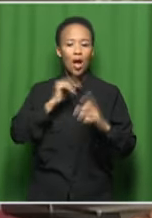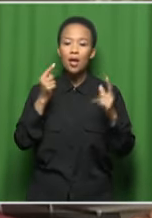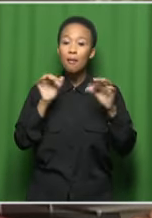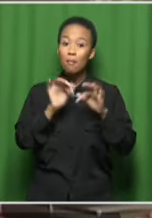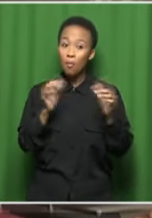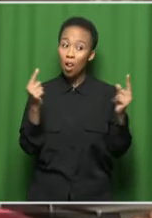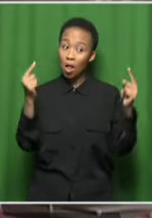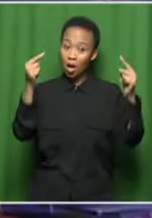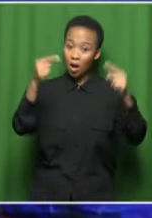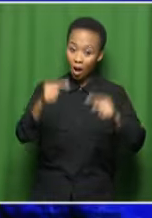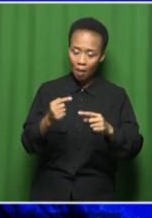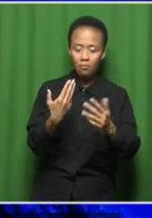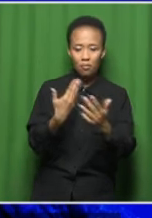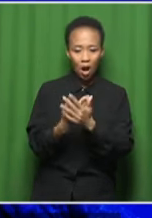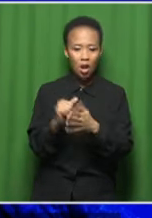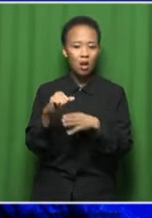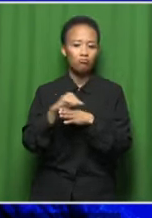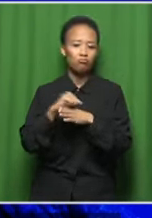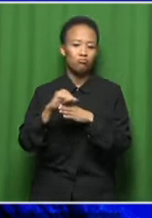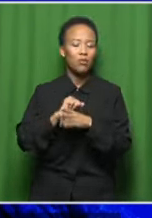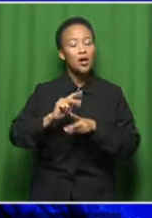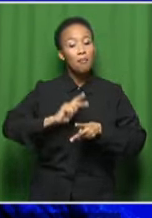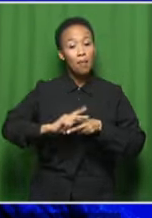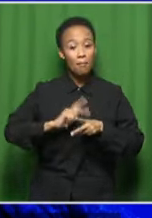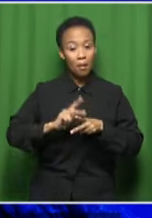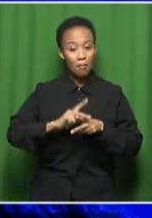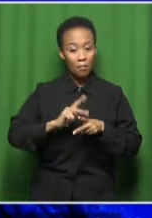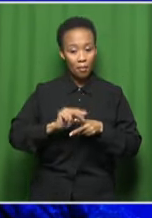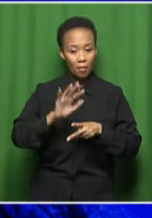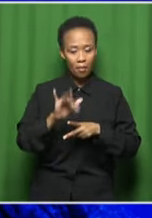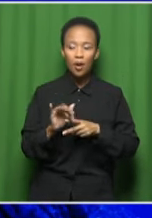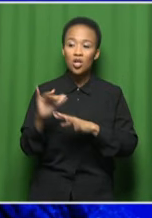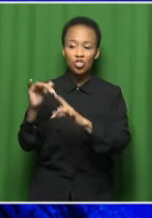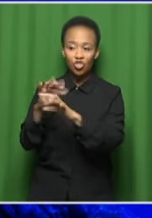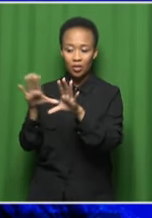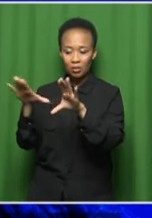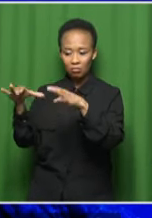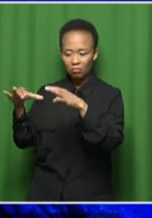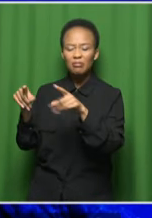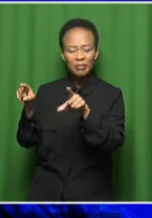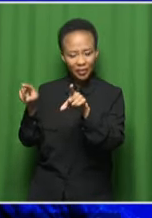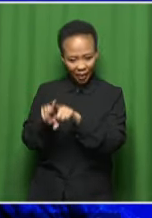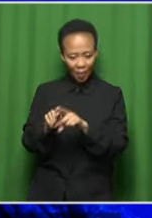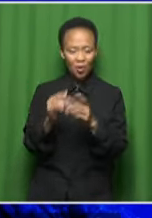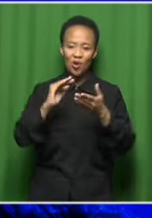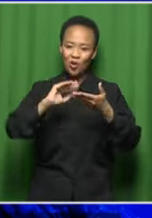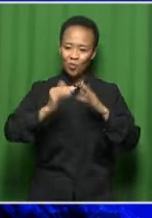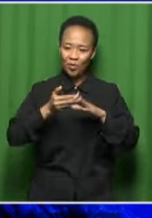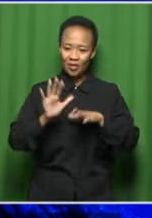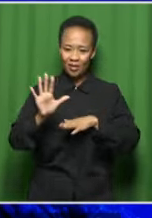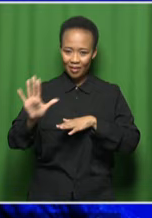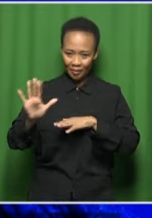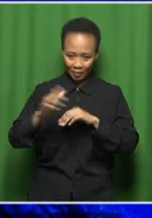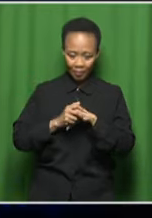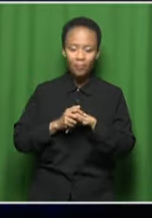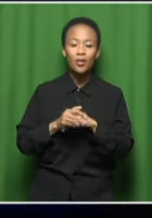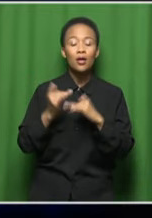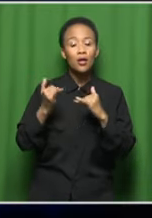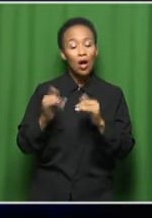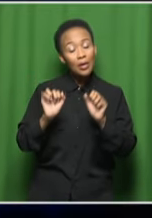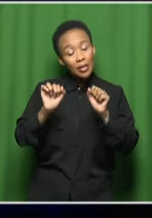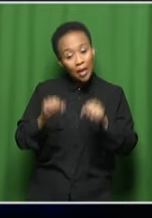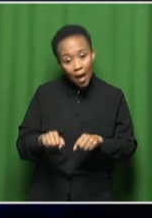do. So it is a community. And I don't think you can undermine that. But given that everybody is struggling,